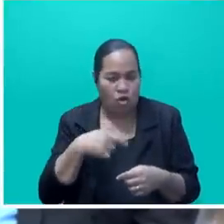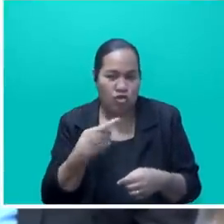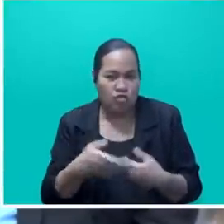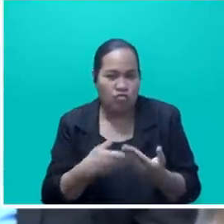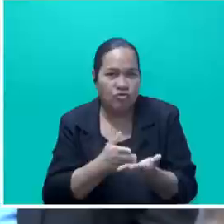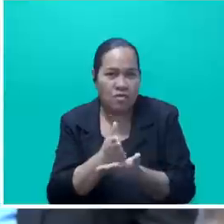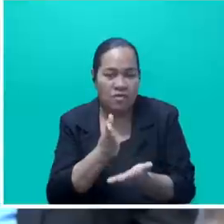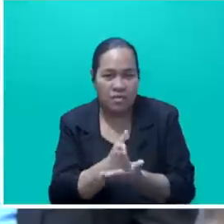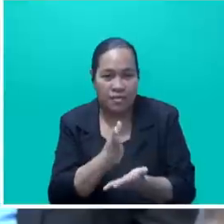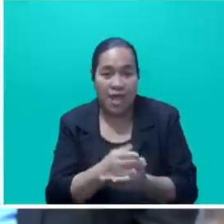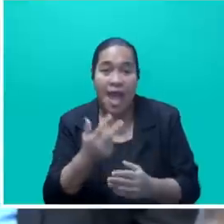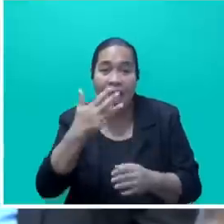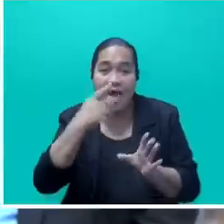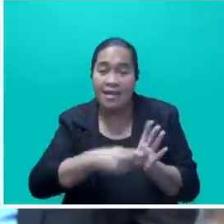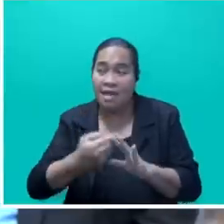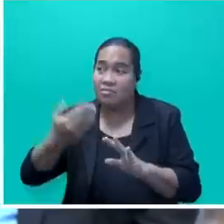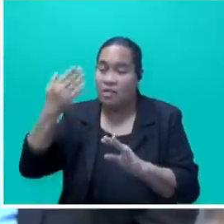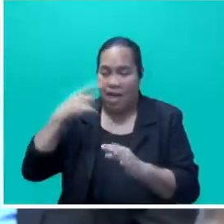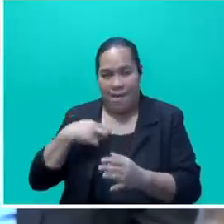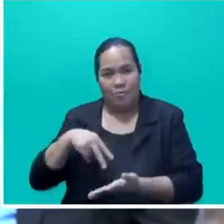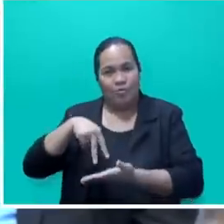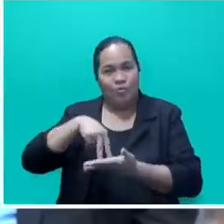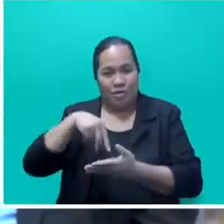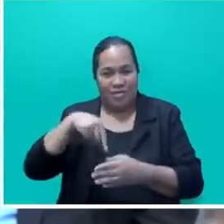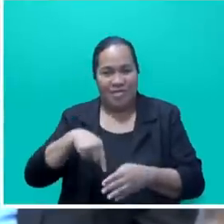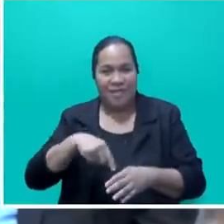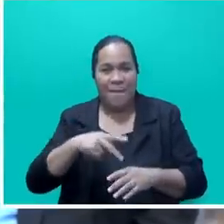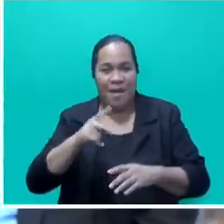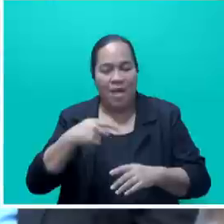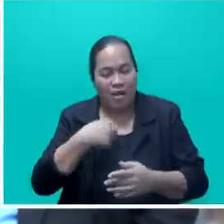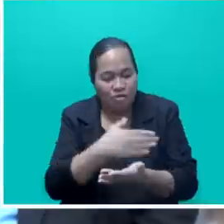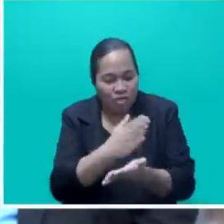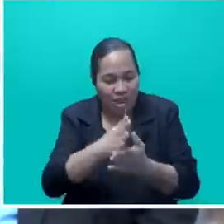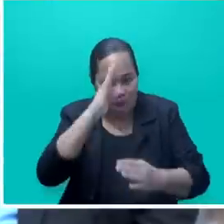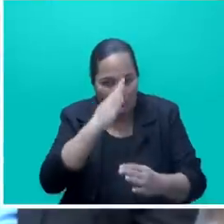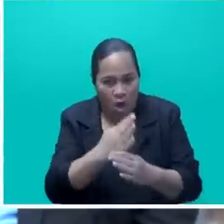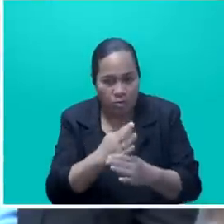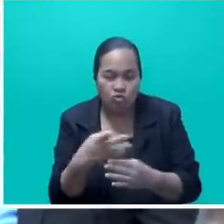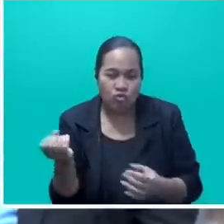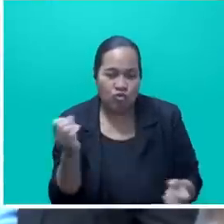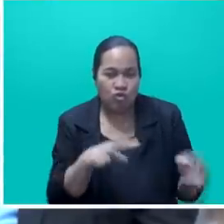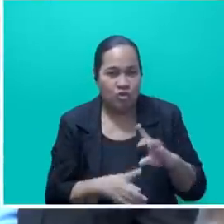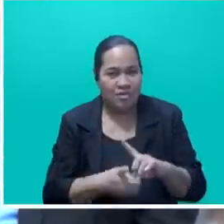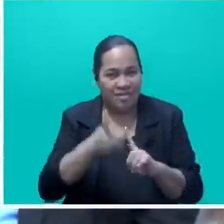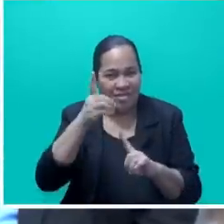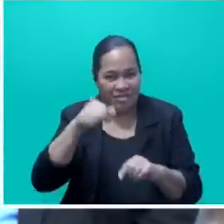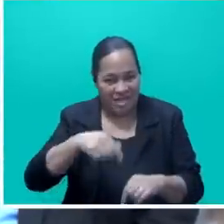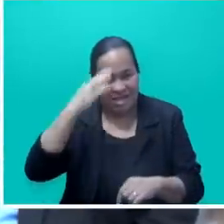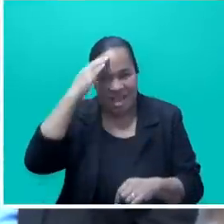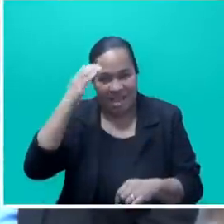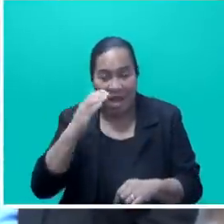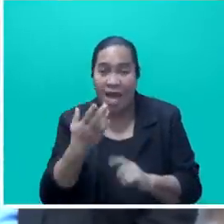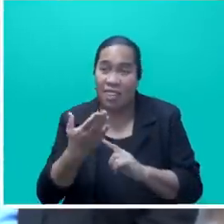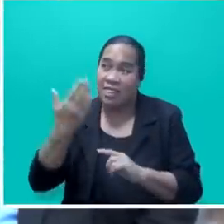years ago, I stood in this August house and shared my hopes of contributing to the development of our country. At that